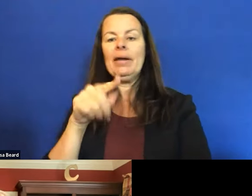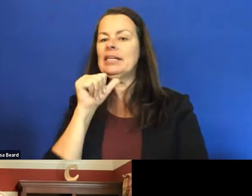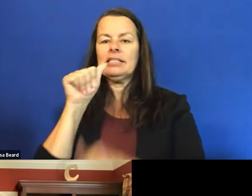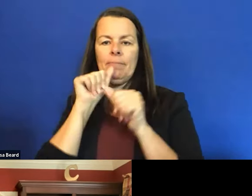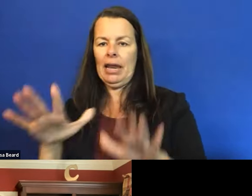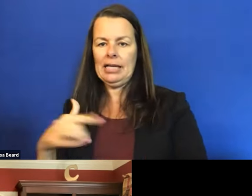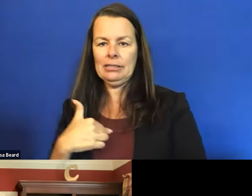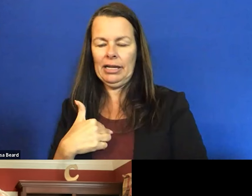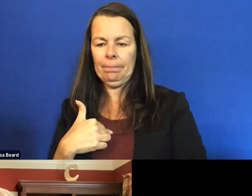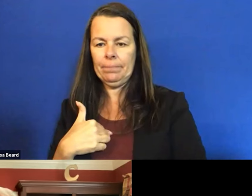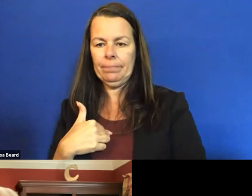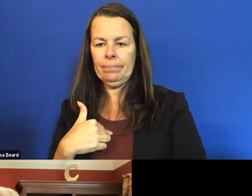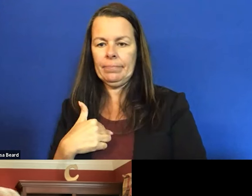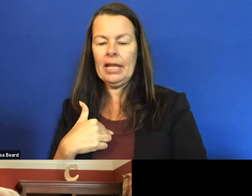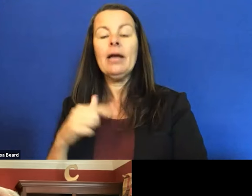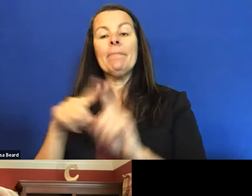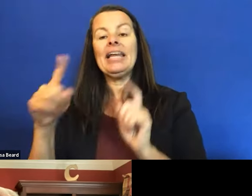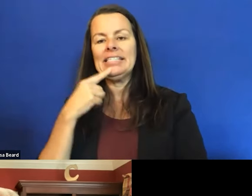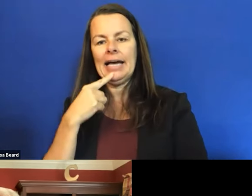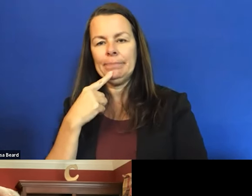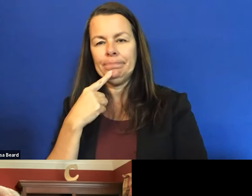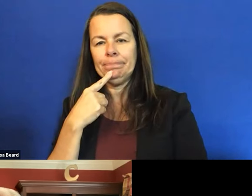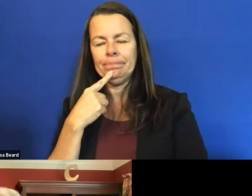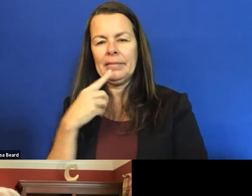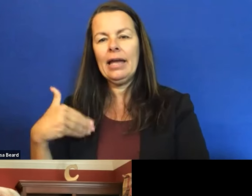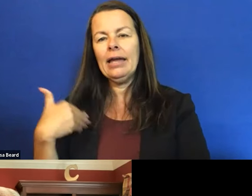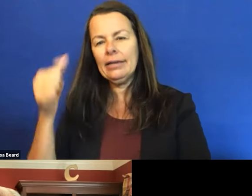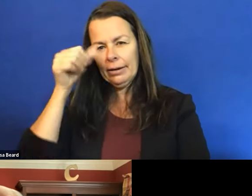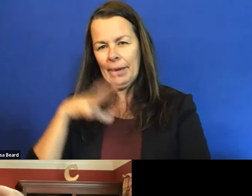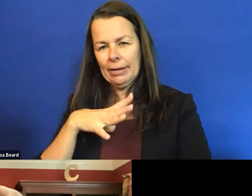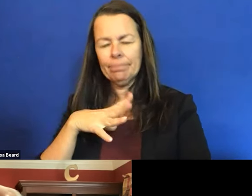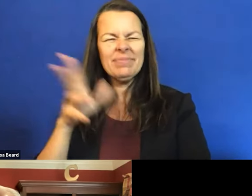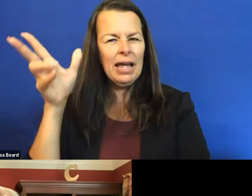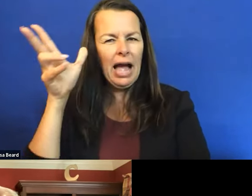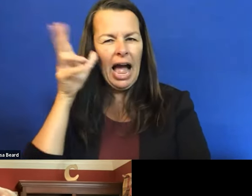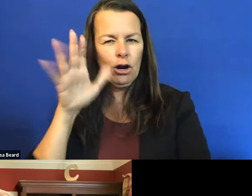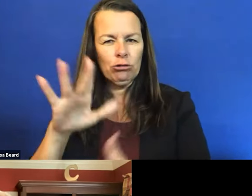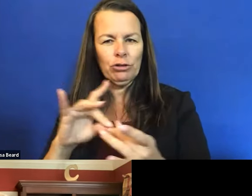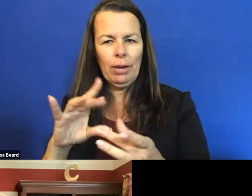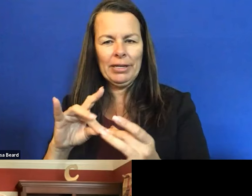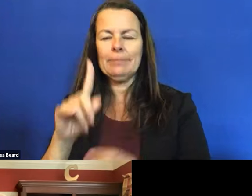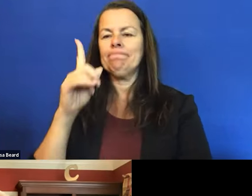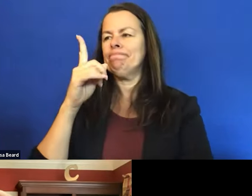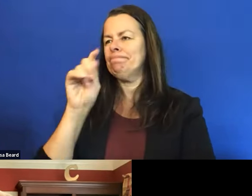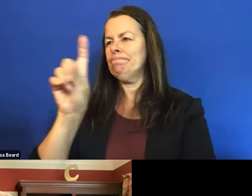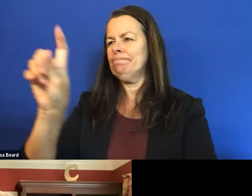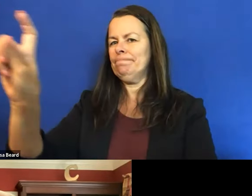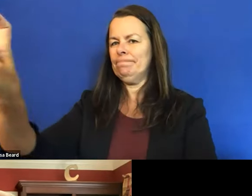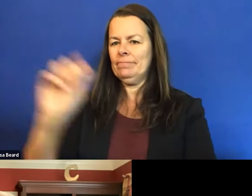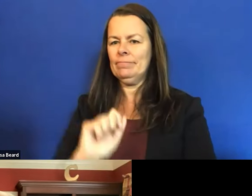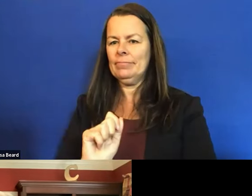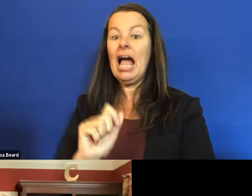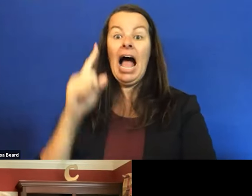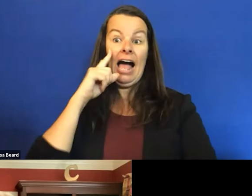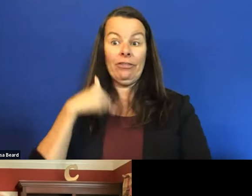but he didn't bless me. but he did say, young man, I heard your comments and turn around, walked away. Now I thought I was going to go